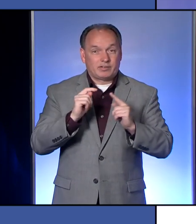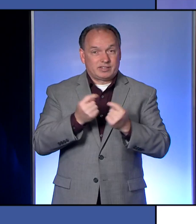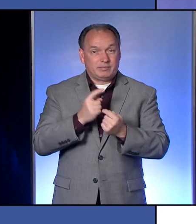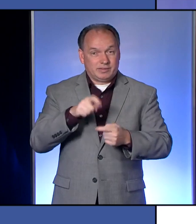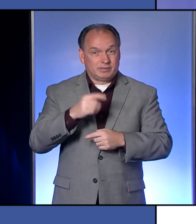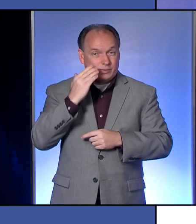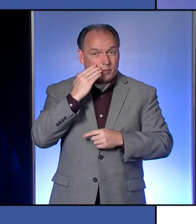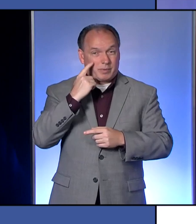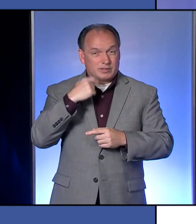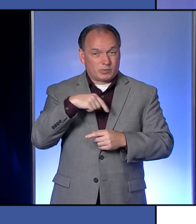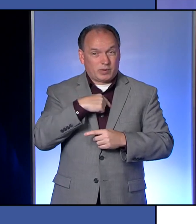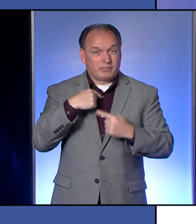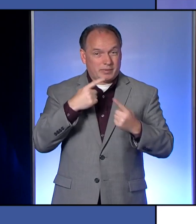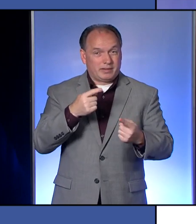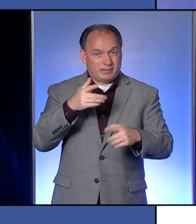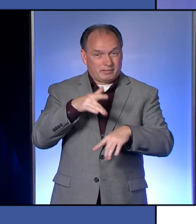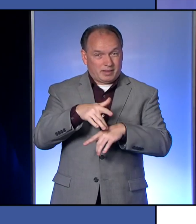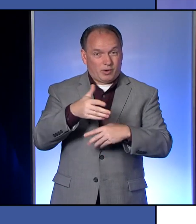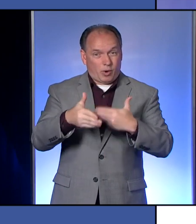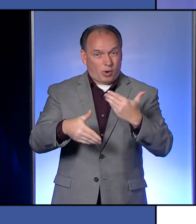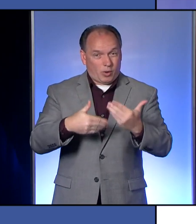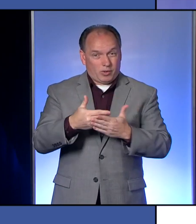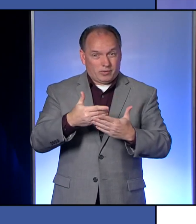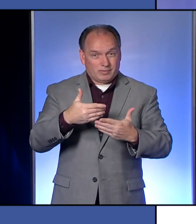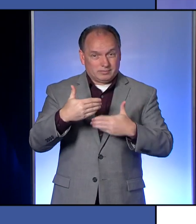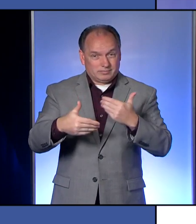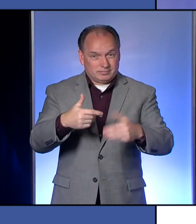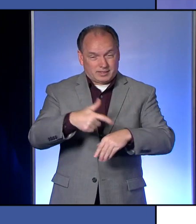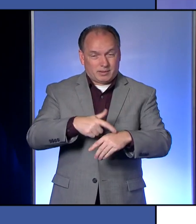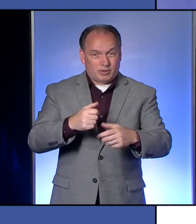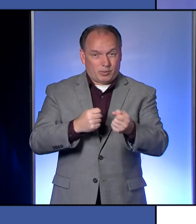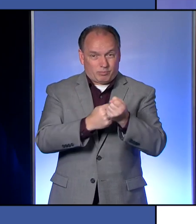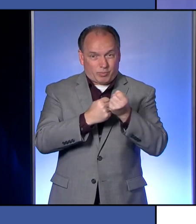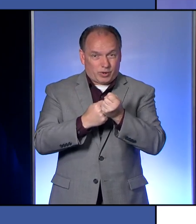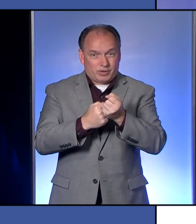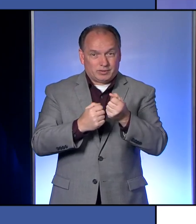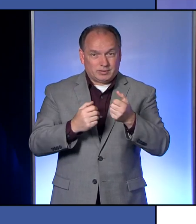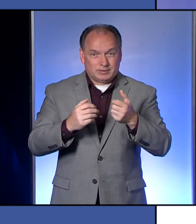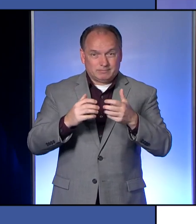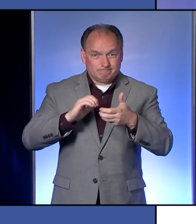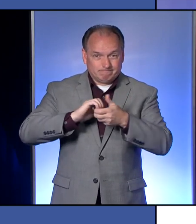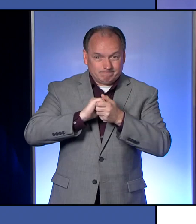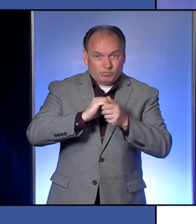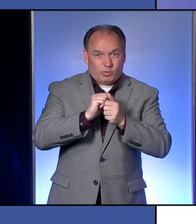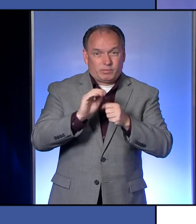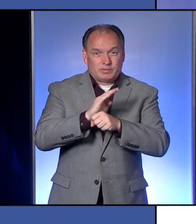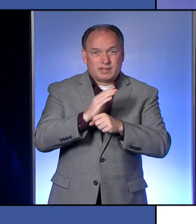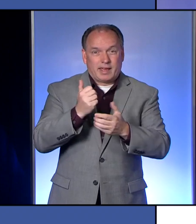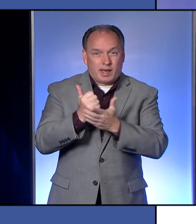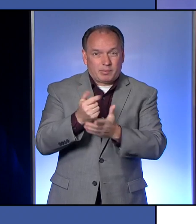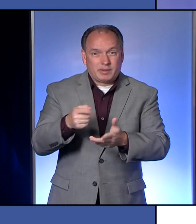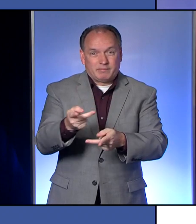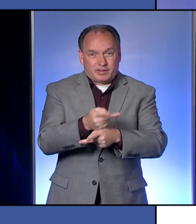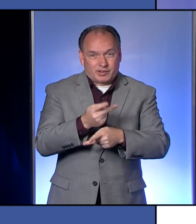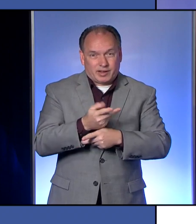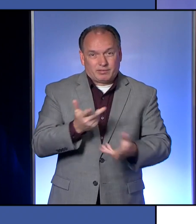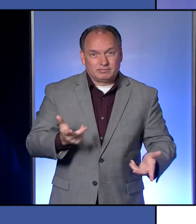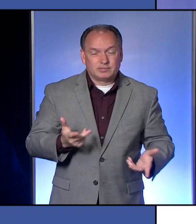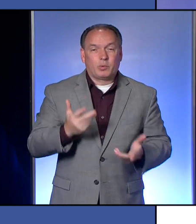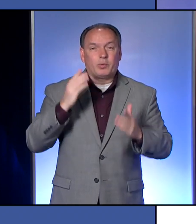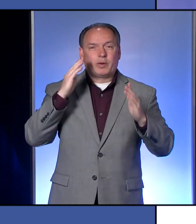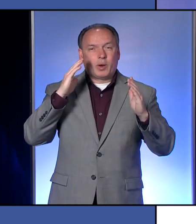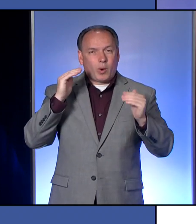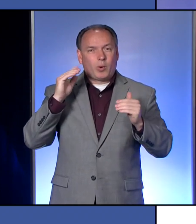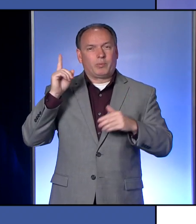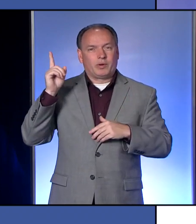to know, because we've been there all along as a partner with our businesses, helping them figure this out. And so we would hope that